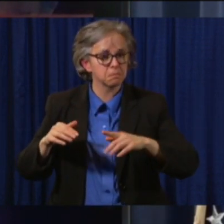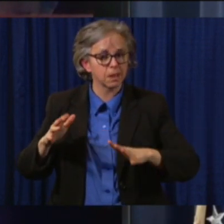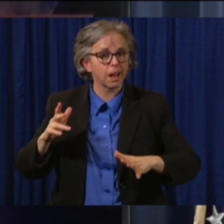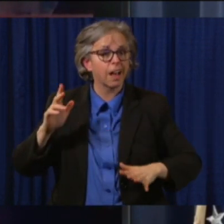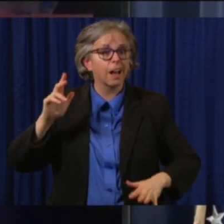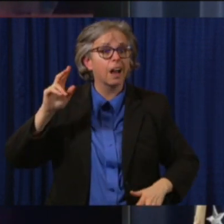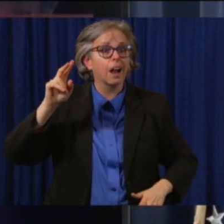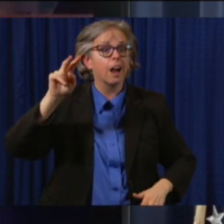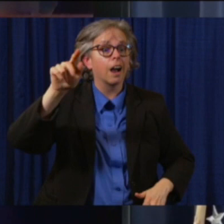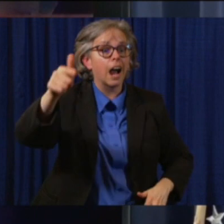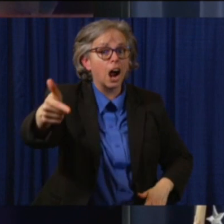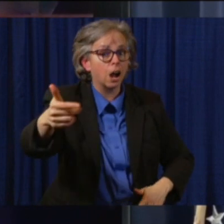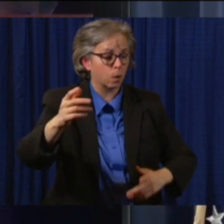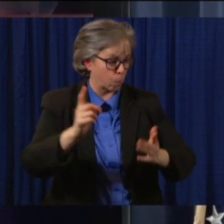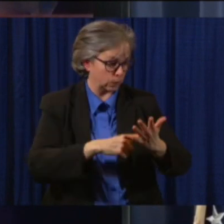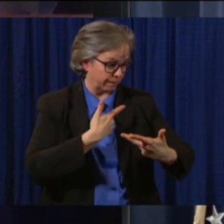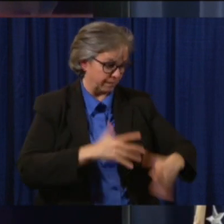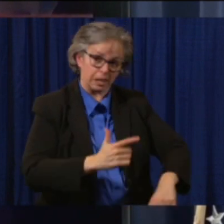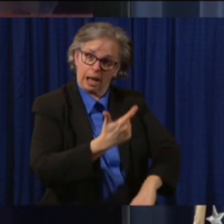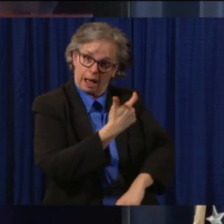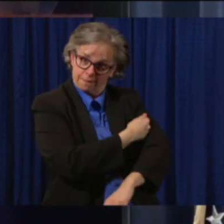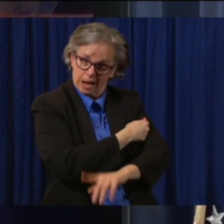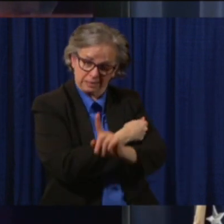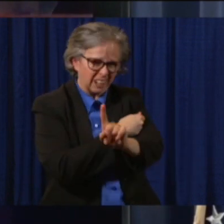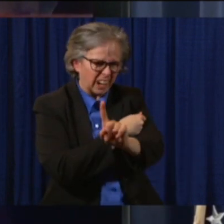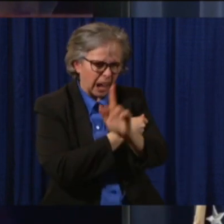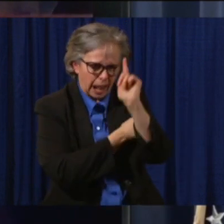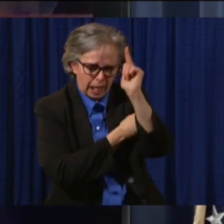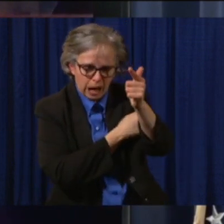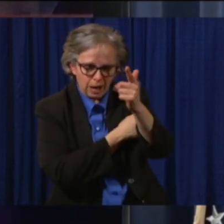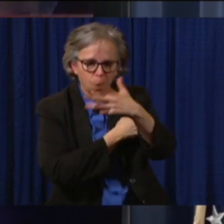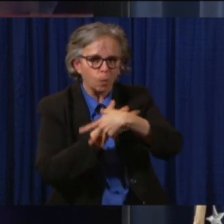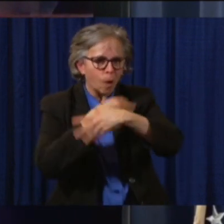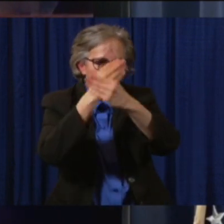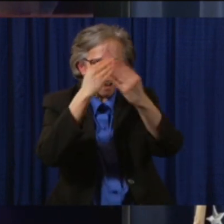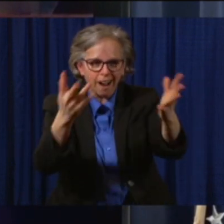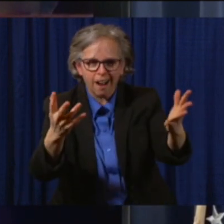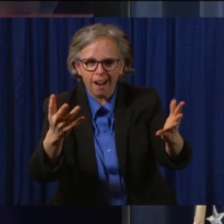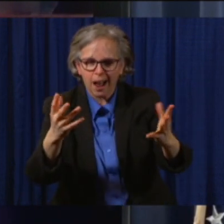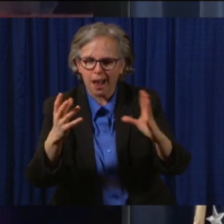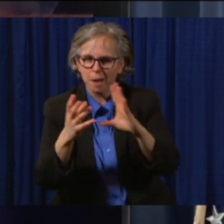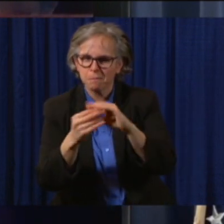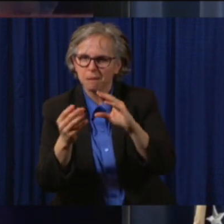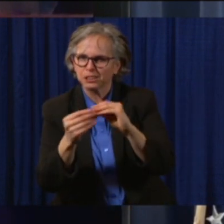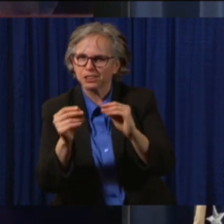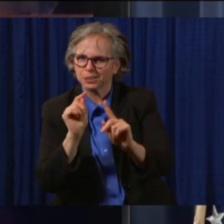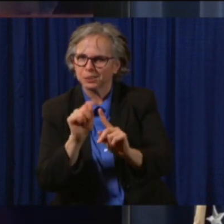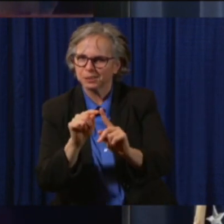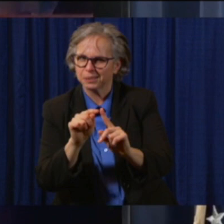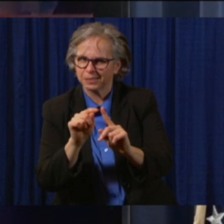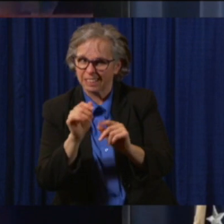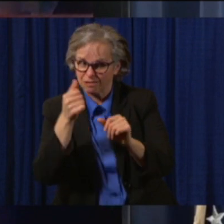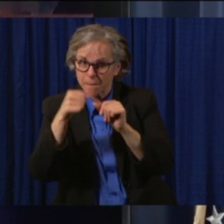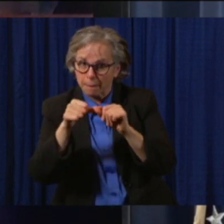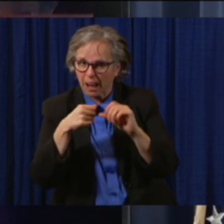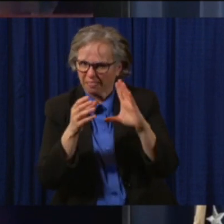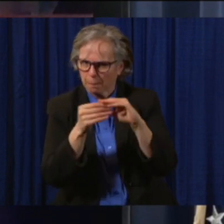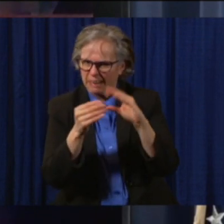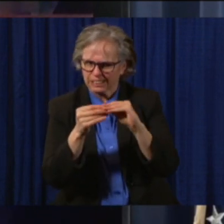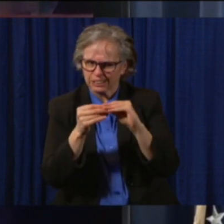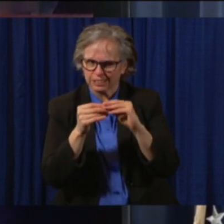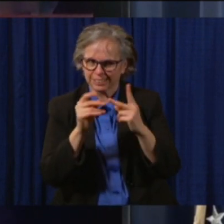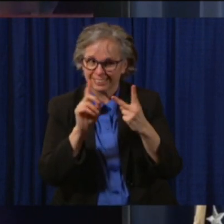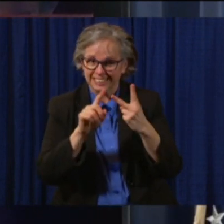messaging, so we talked about the message of messaging, testing, accessibility and